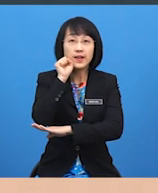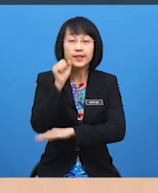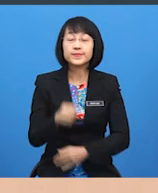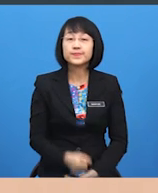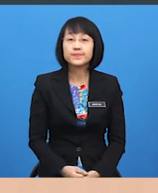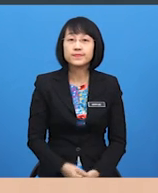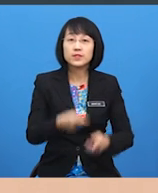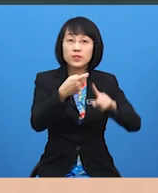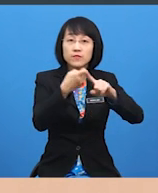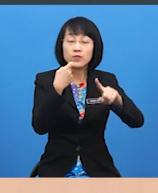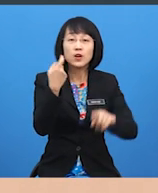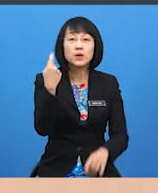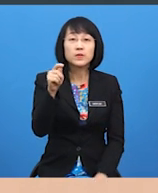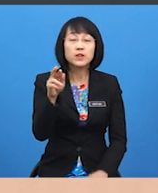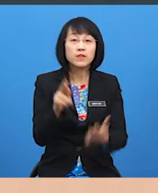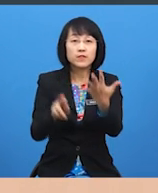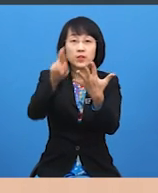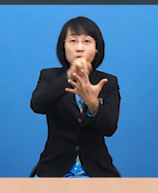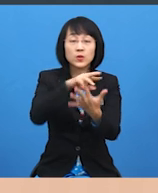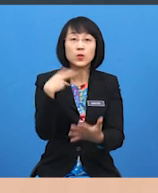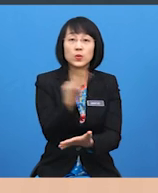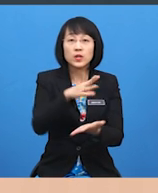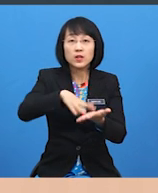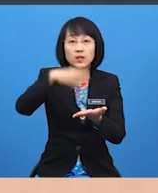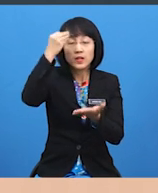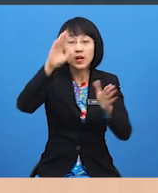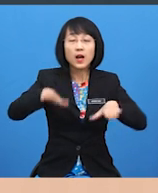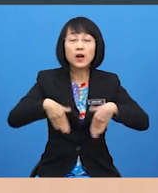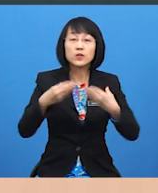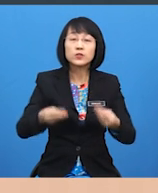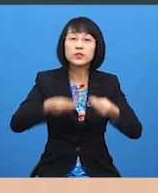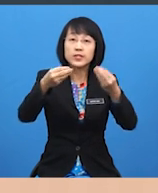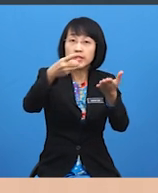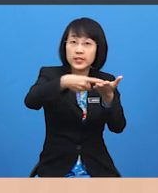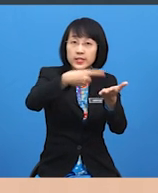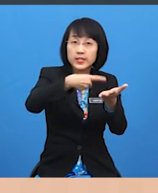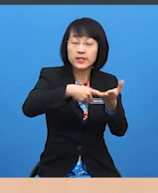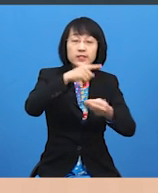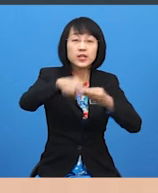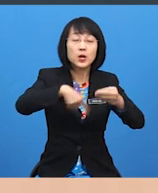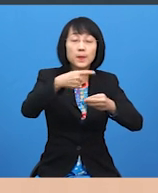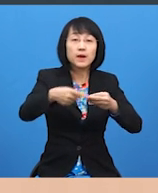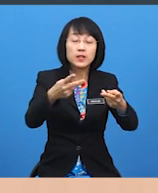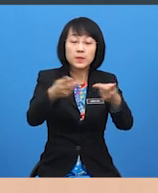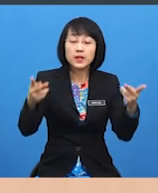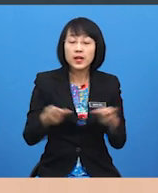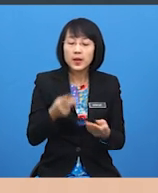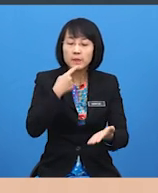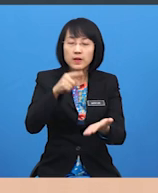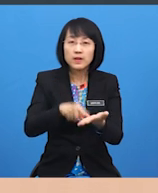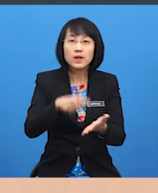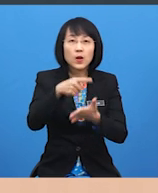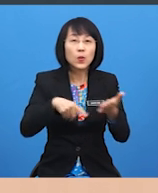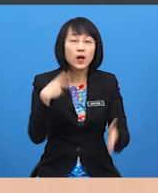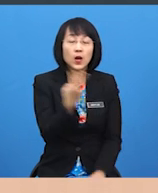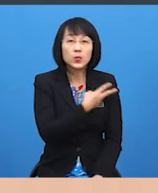From the review, we learned how to give details about the place and mention about what